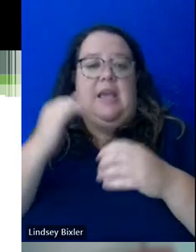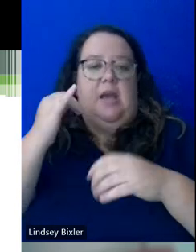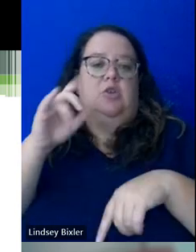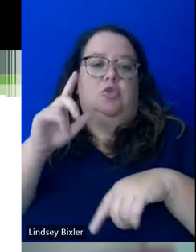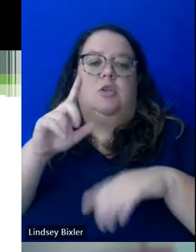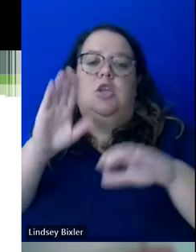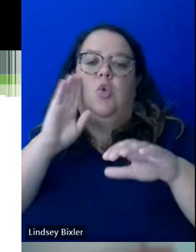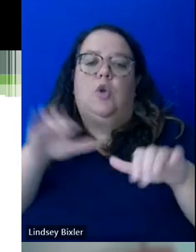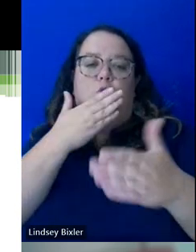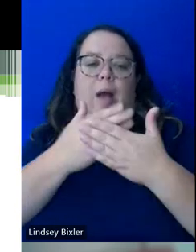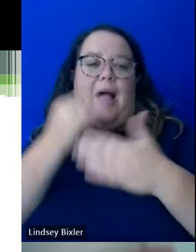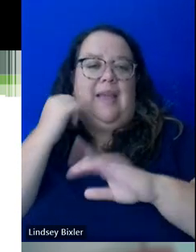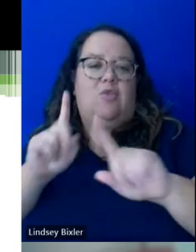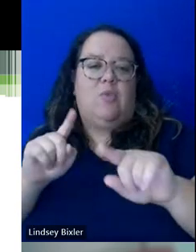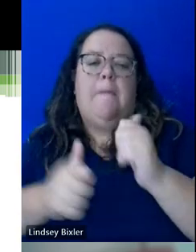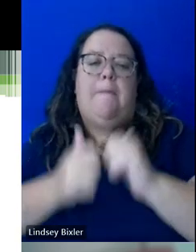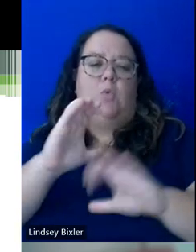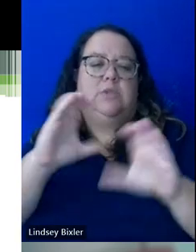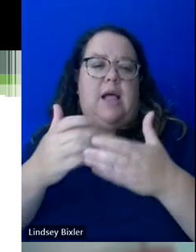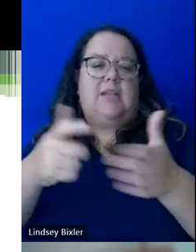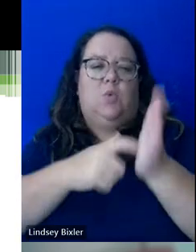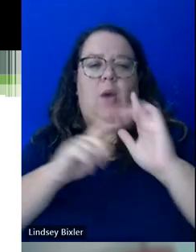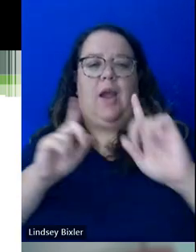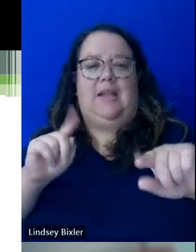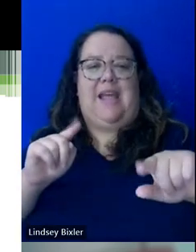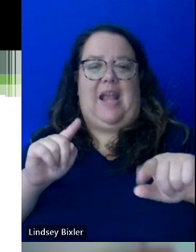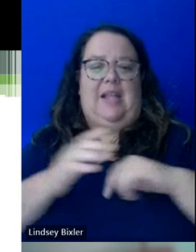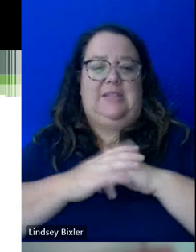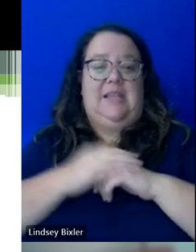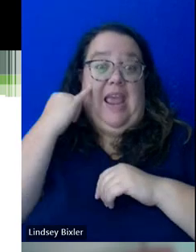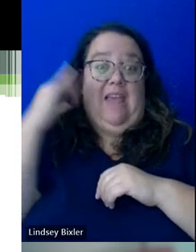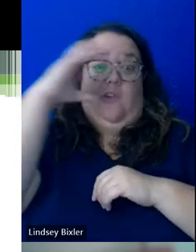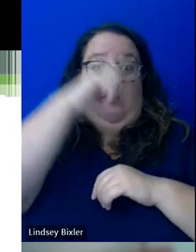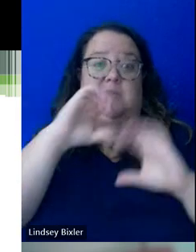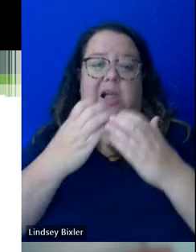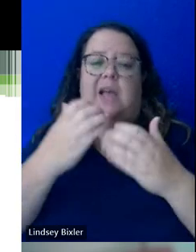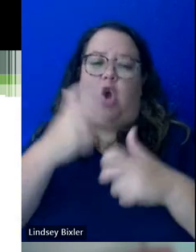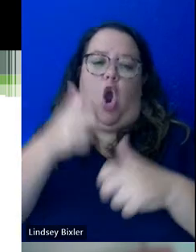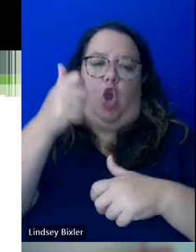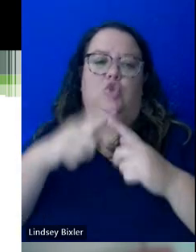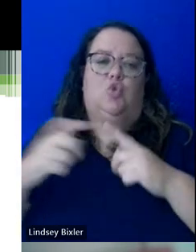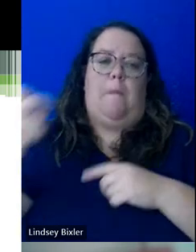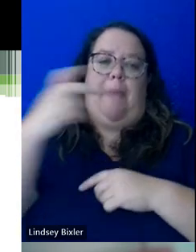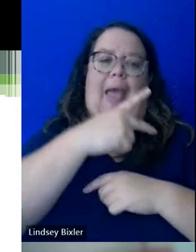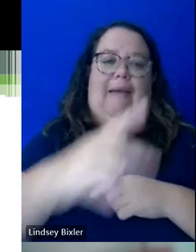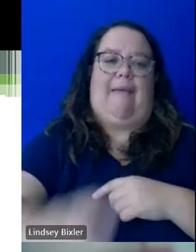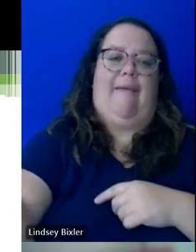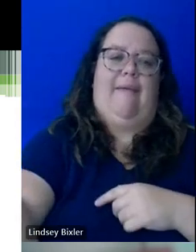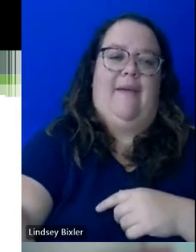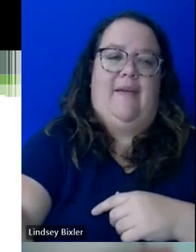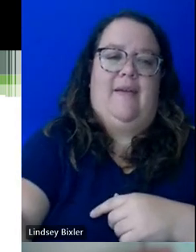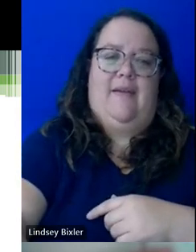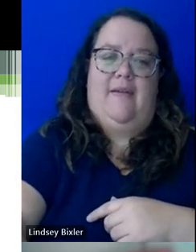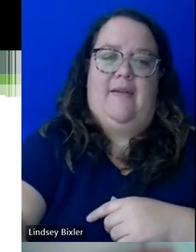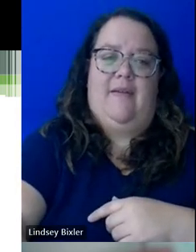do require attendance, and if you get in the habit of missing a class, it gets harder to go back to that class. So just get in the flow of doing